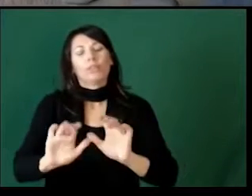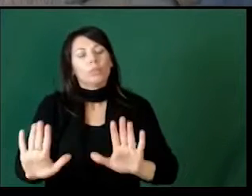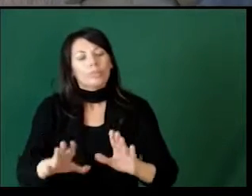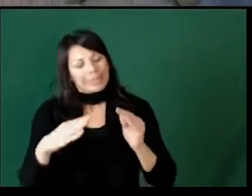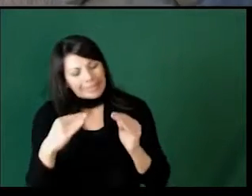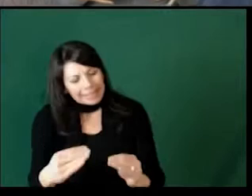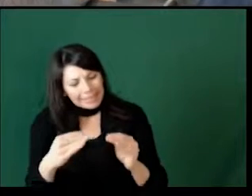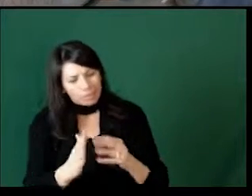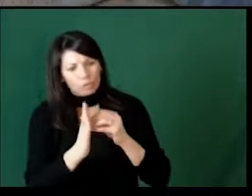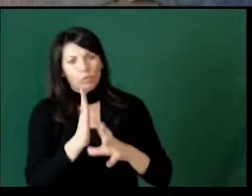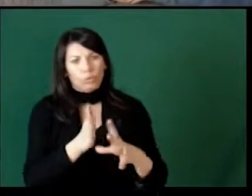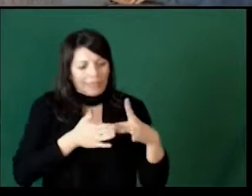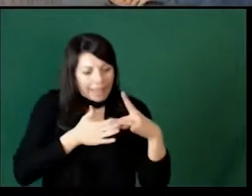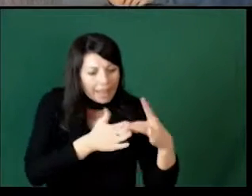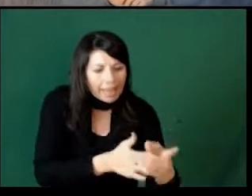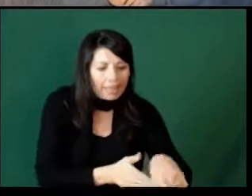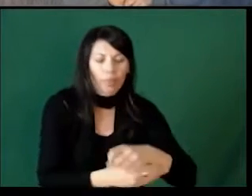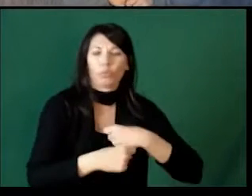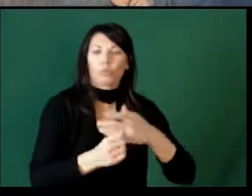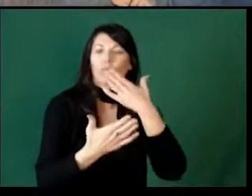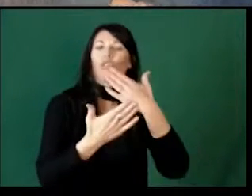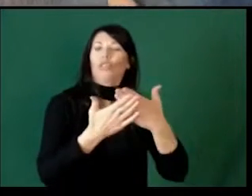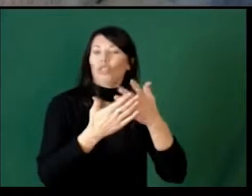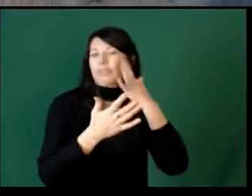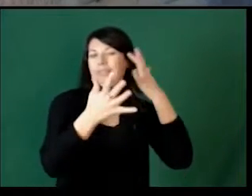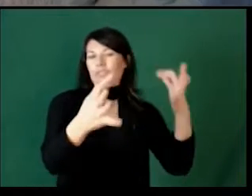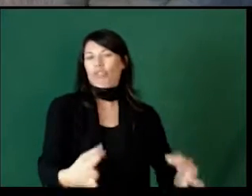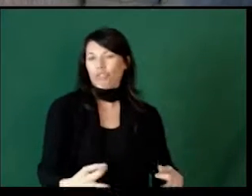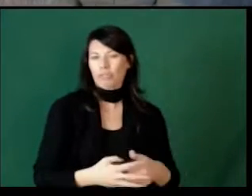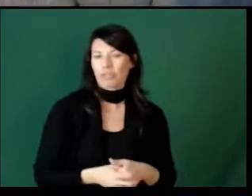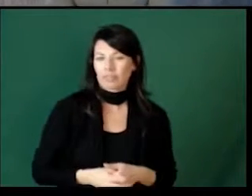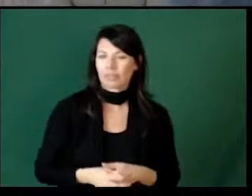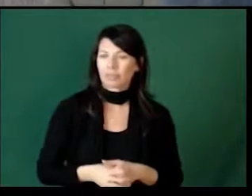our students and trying to lead them into making great decisions.